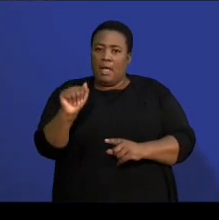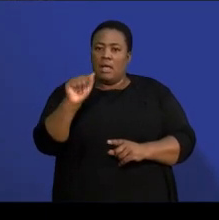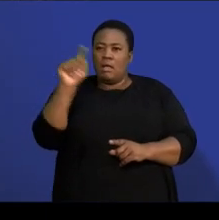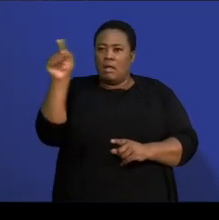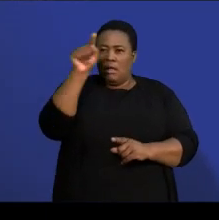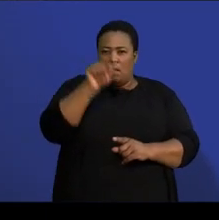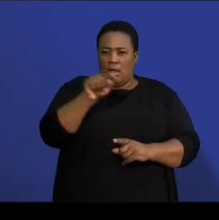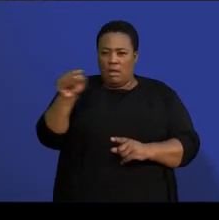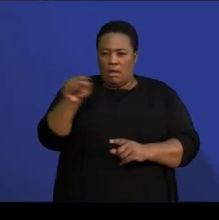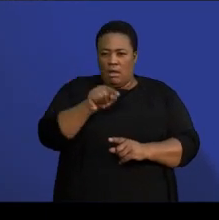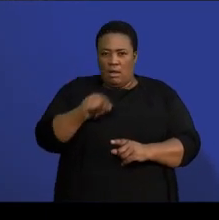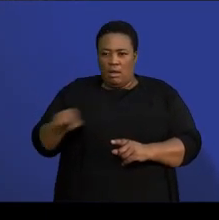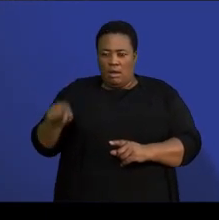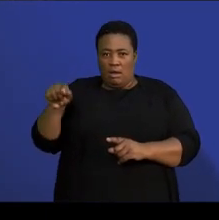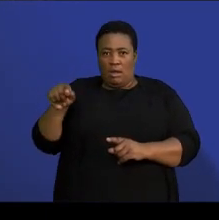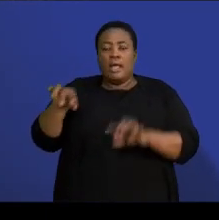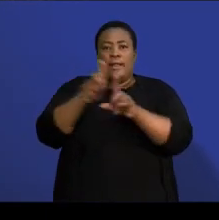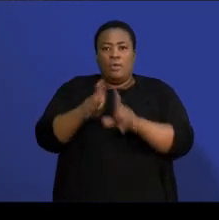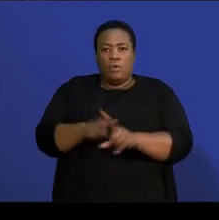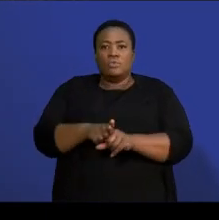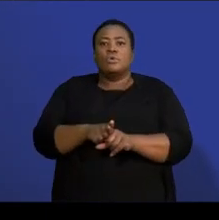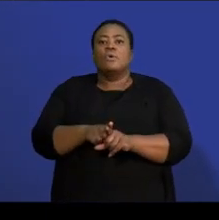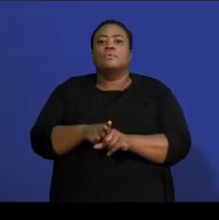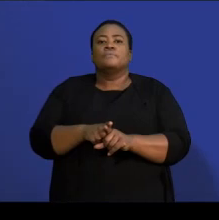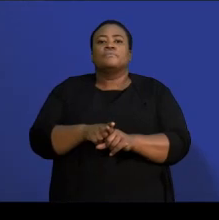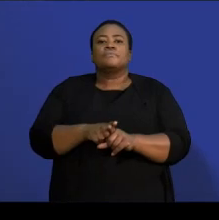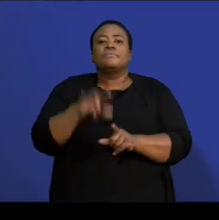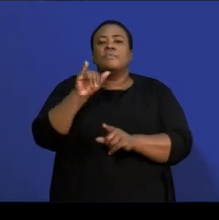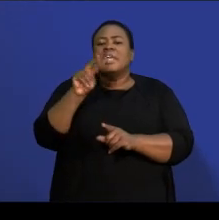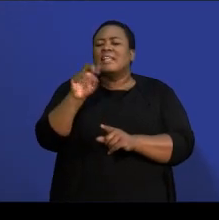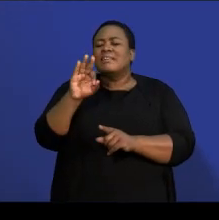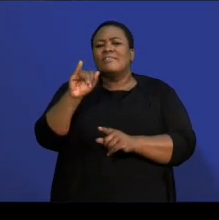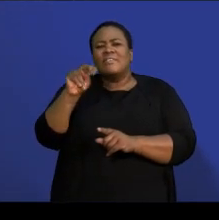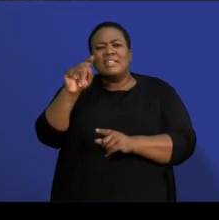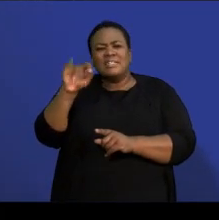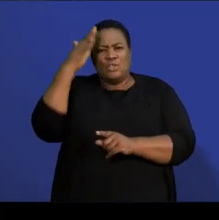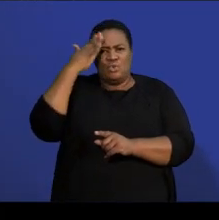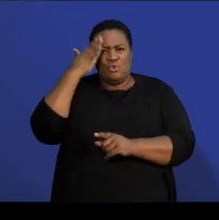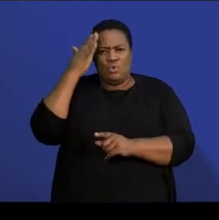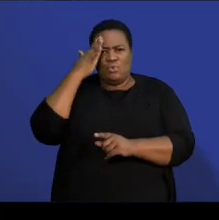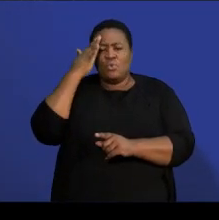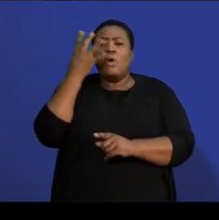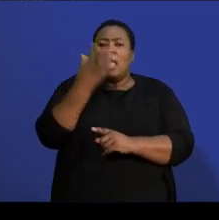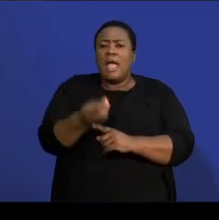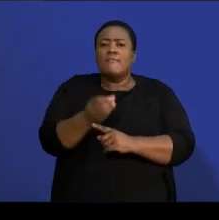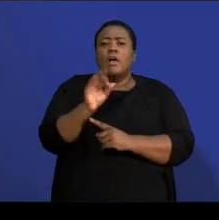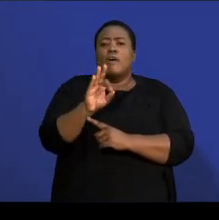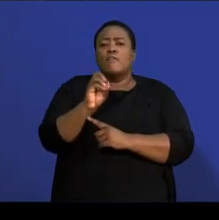to find the sum to infinity. As you know from our information sheet, the formula is given for you.